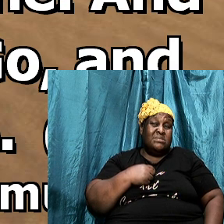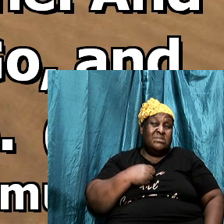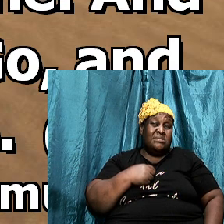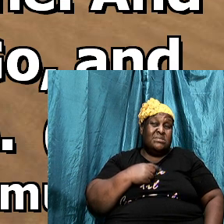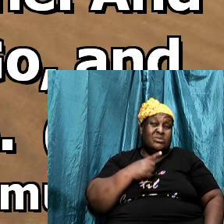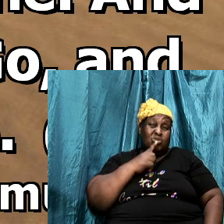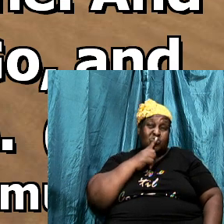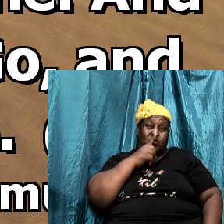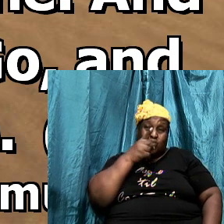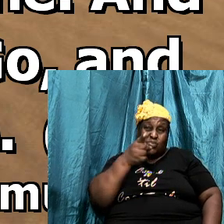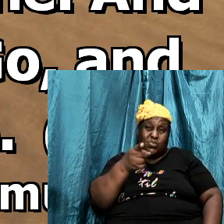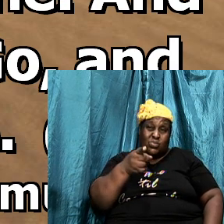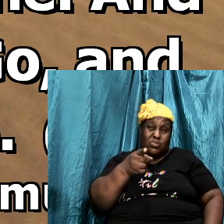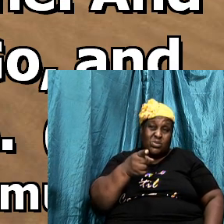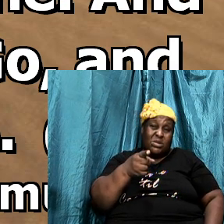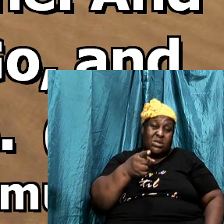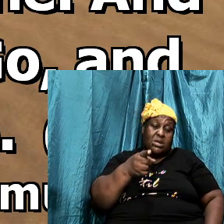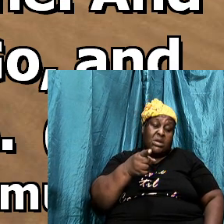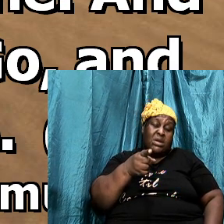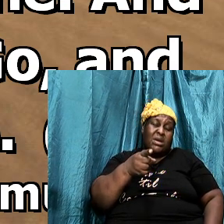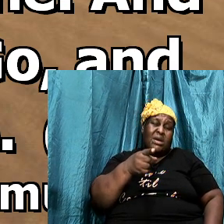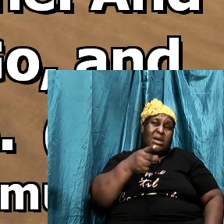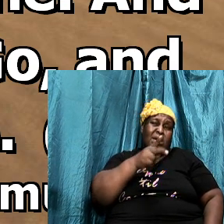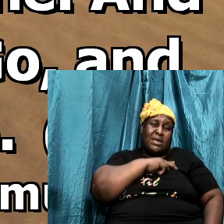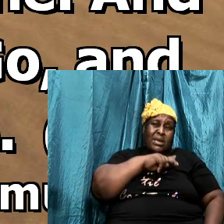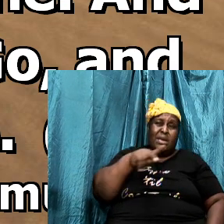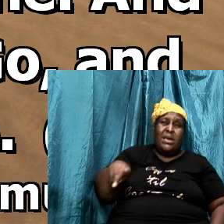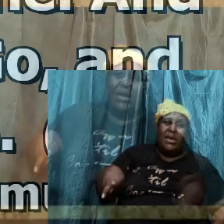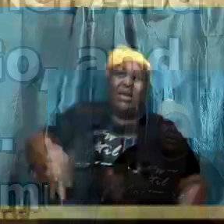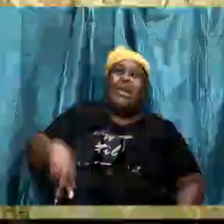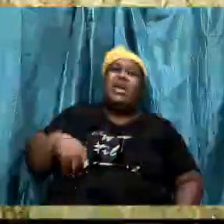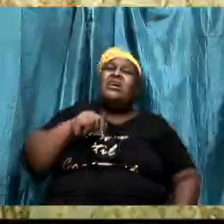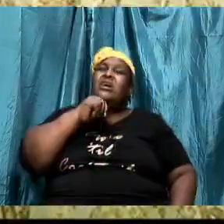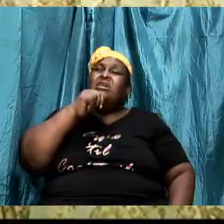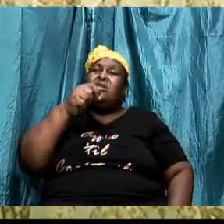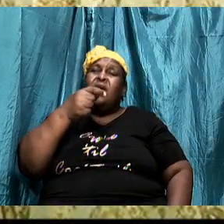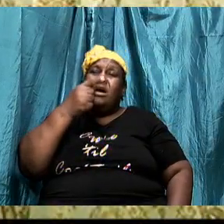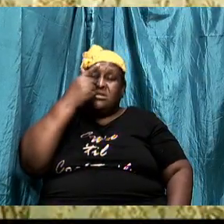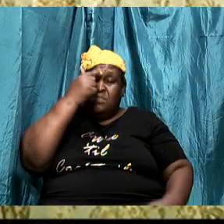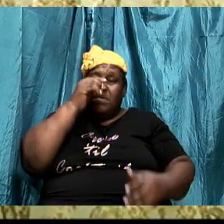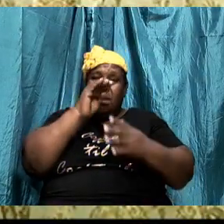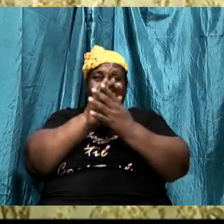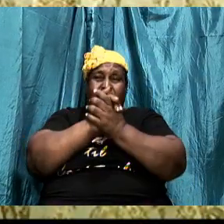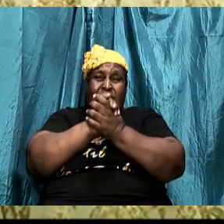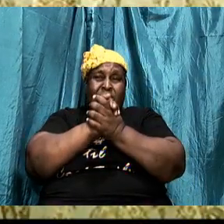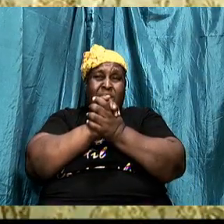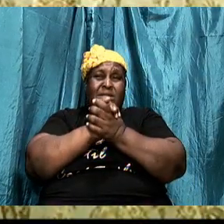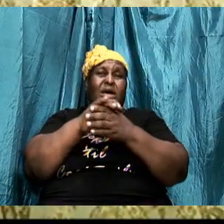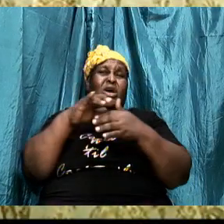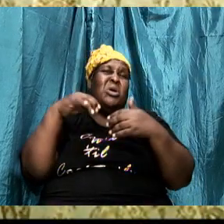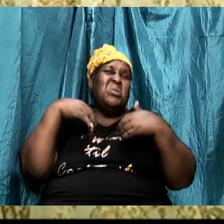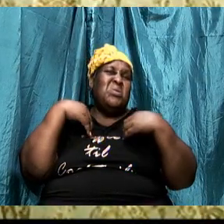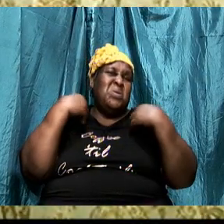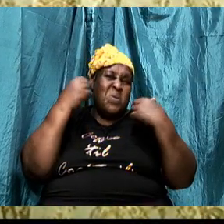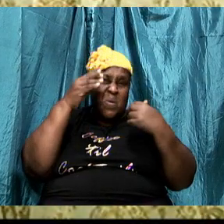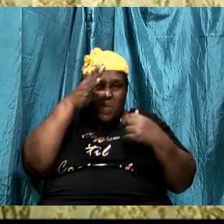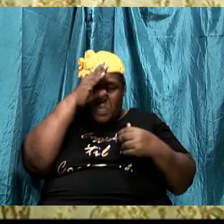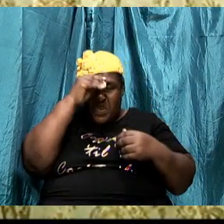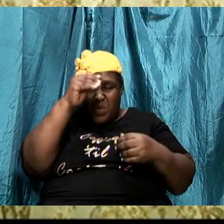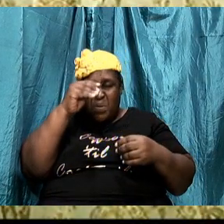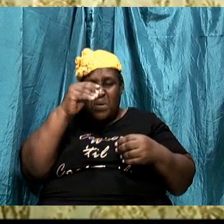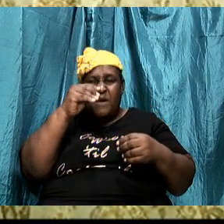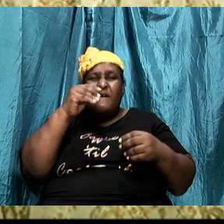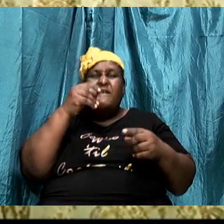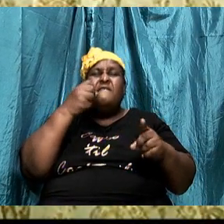Surely, a king would not believe that this lad would be able to fight against this man that